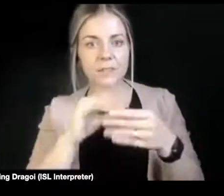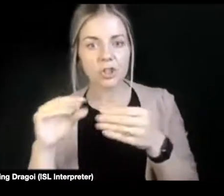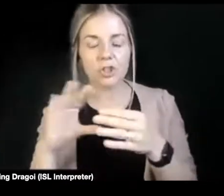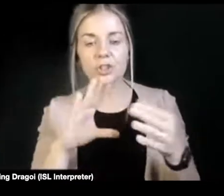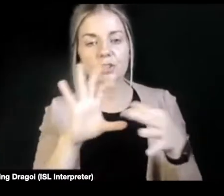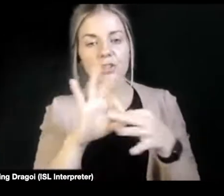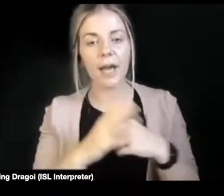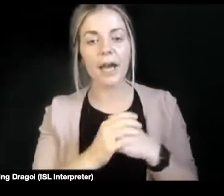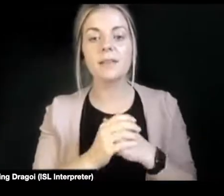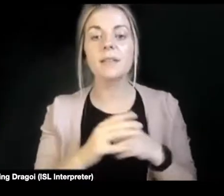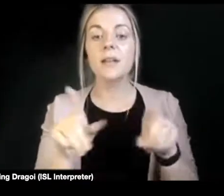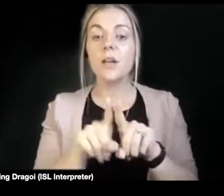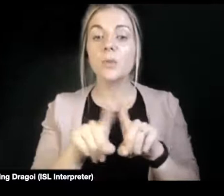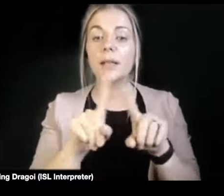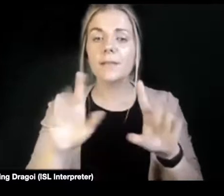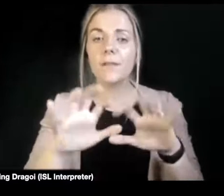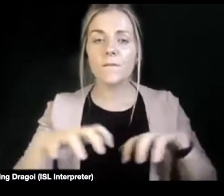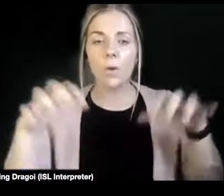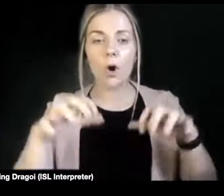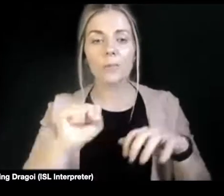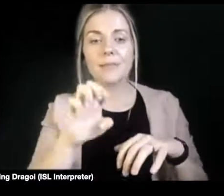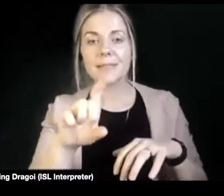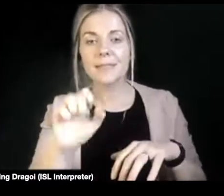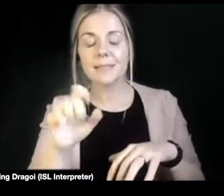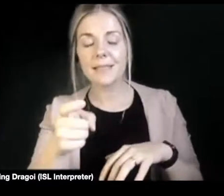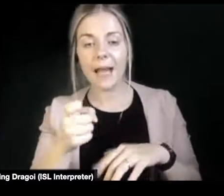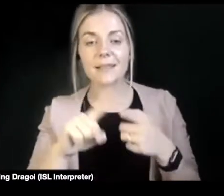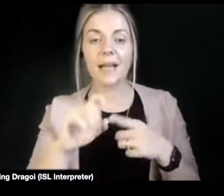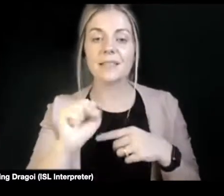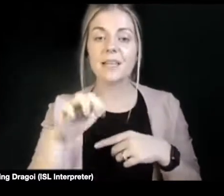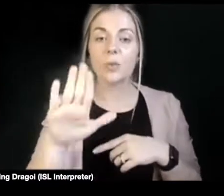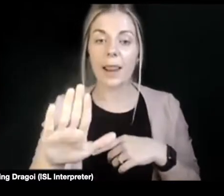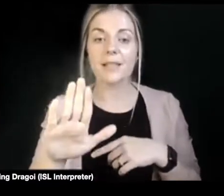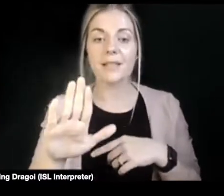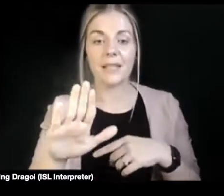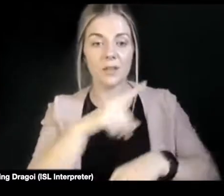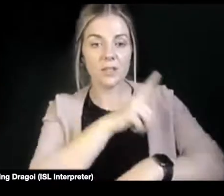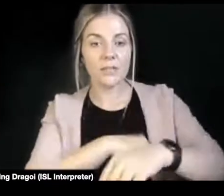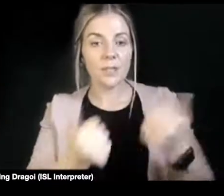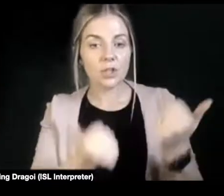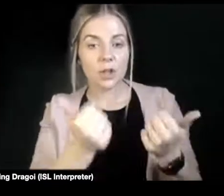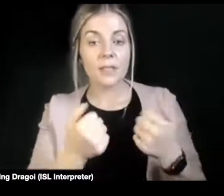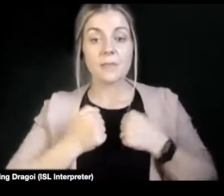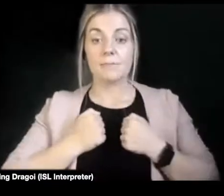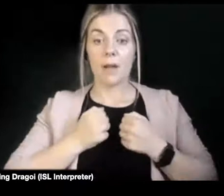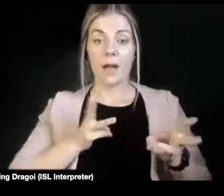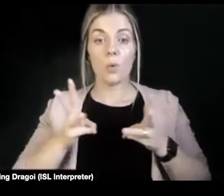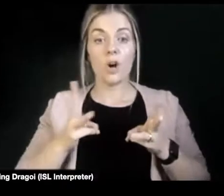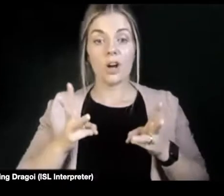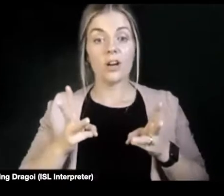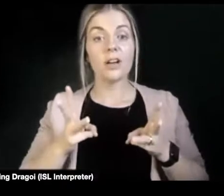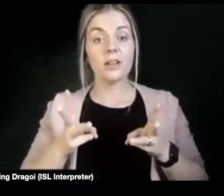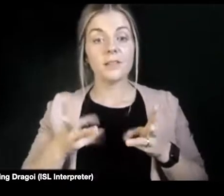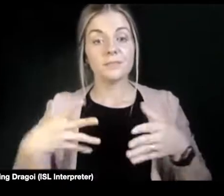And my work with FSI is around sexual health promotion within the group, where we use our members'